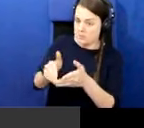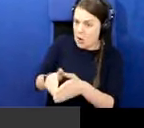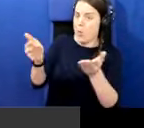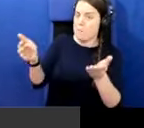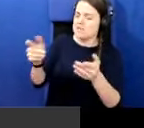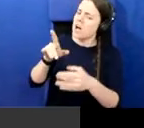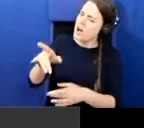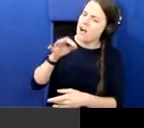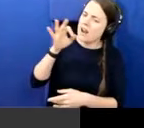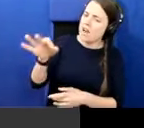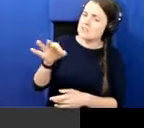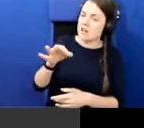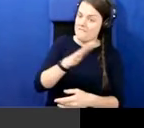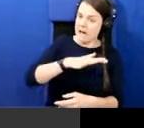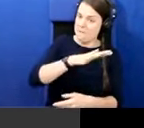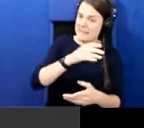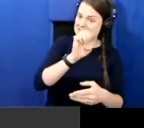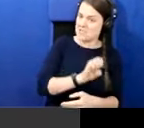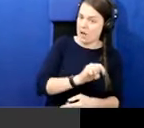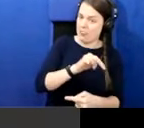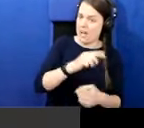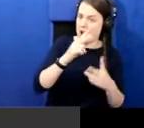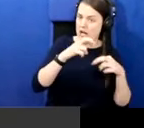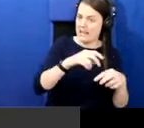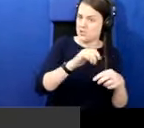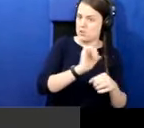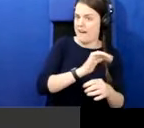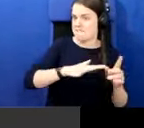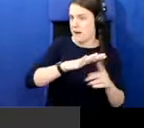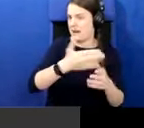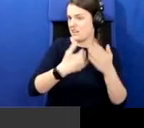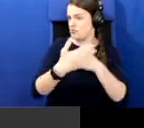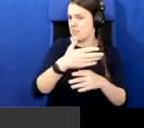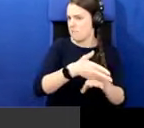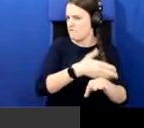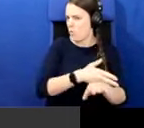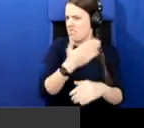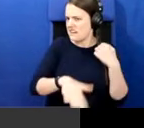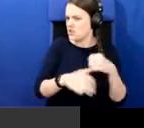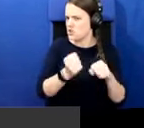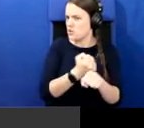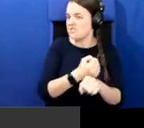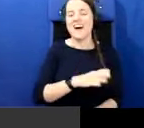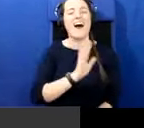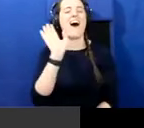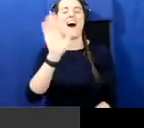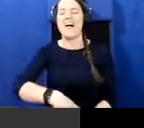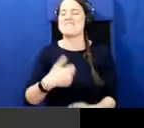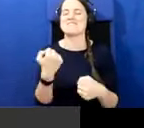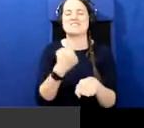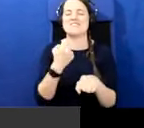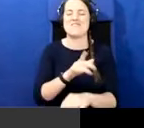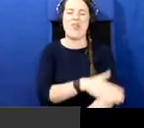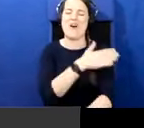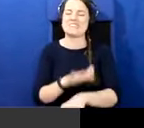are families looking into their family history this year in a way that perhaps they haven't done? Oh, they've been doing it for some time now and they've